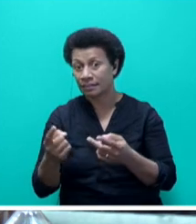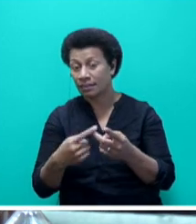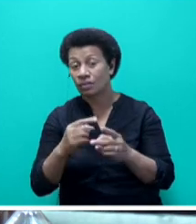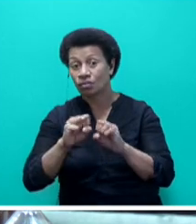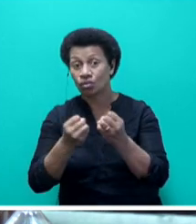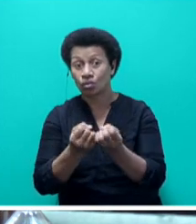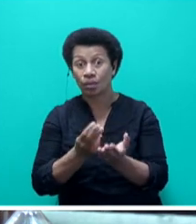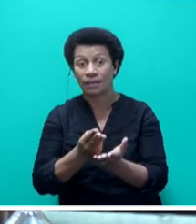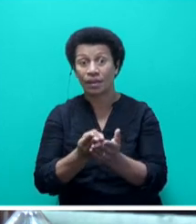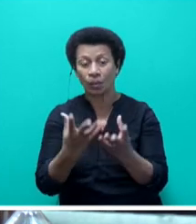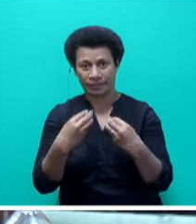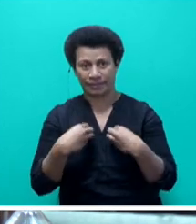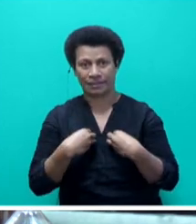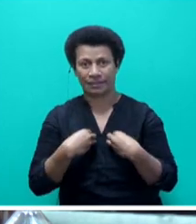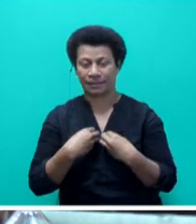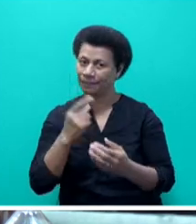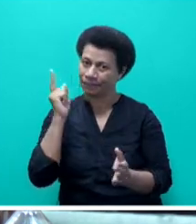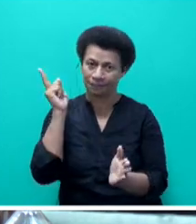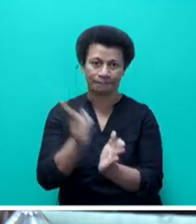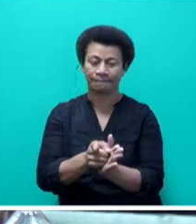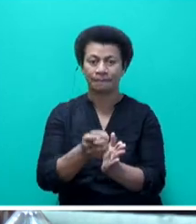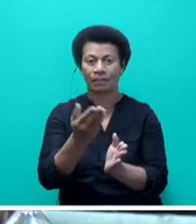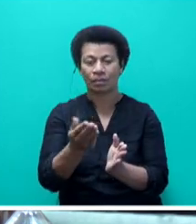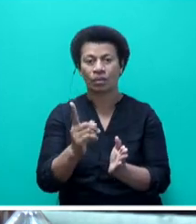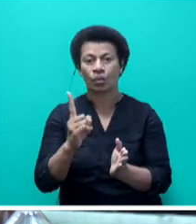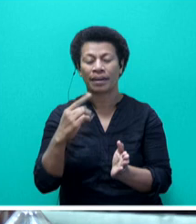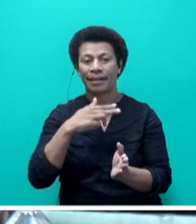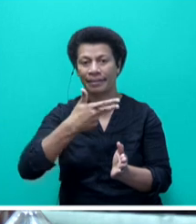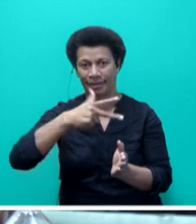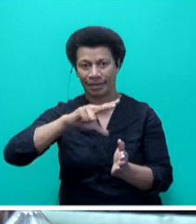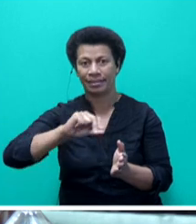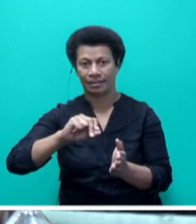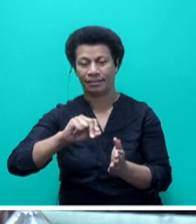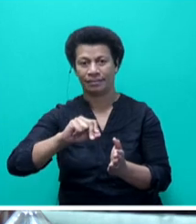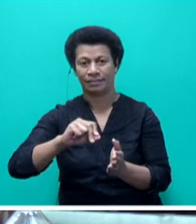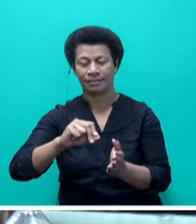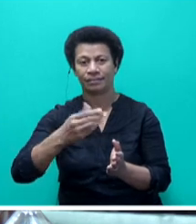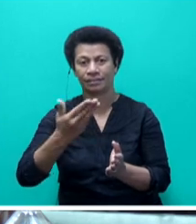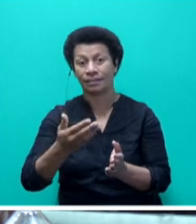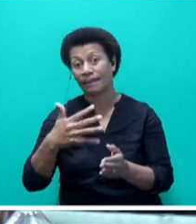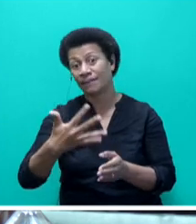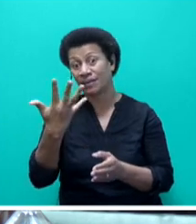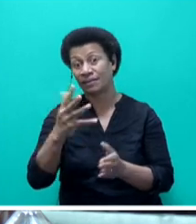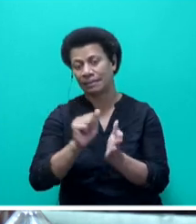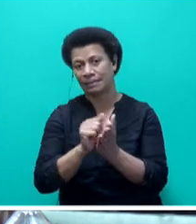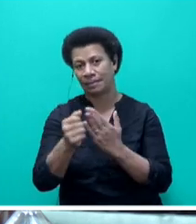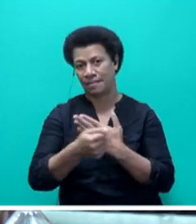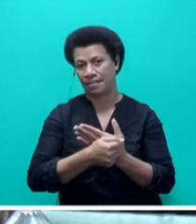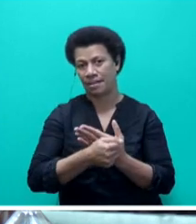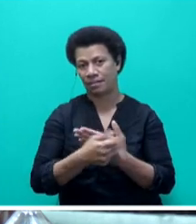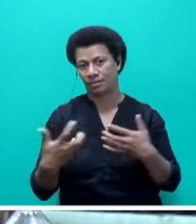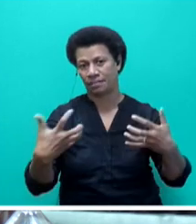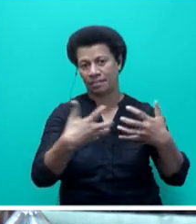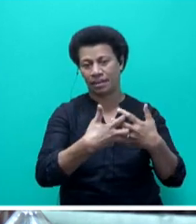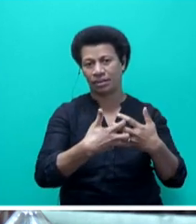welfare recipients will also receive a direct additional top-up of $180 to their accounts on 5 September, aligned to the